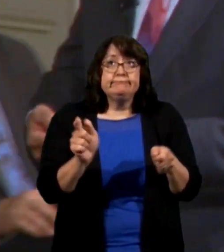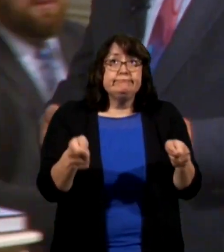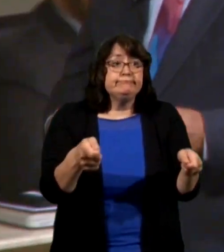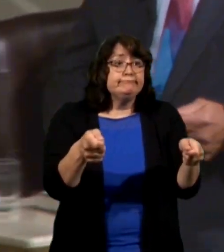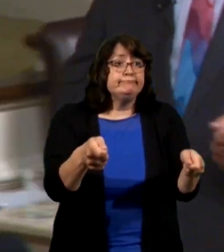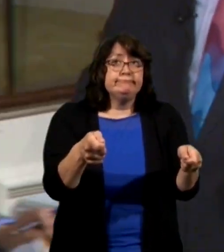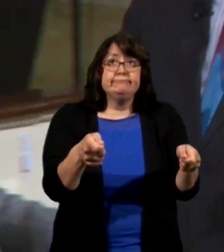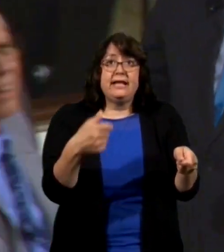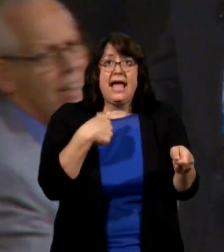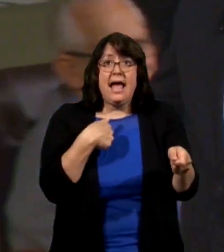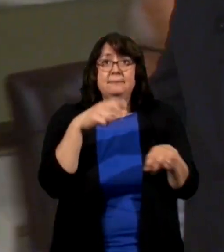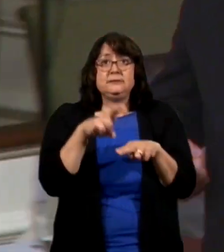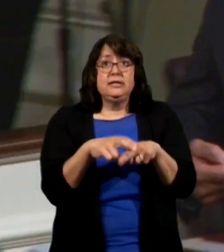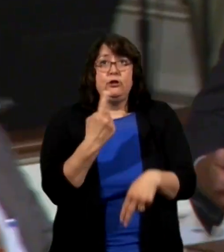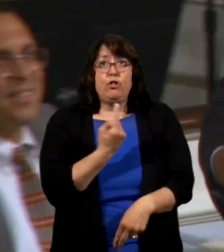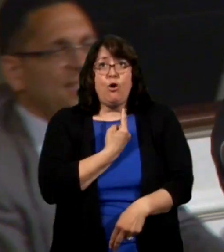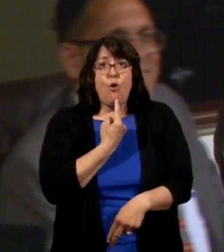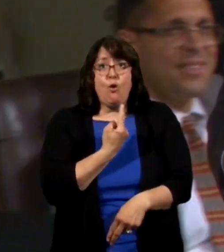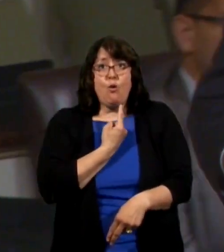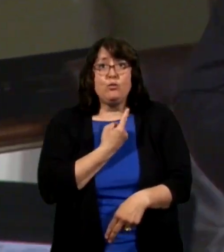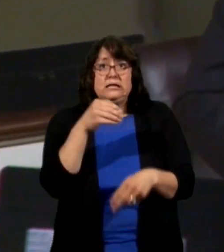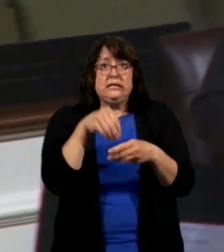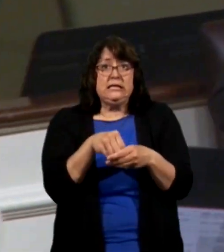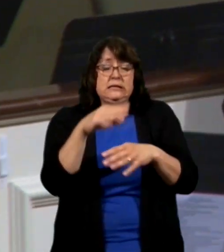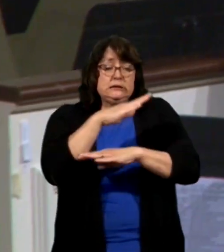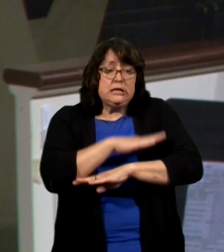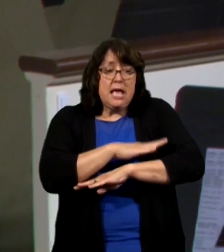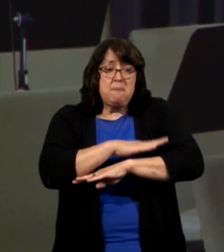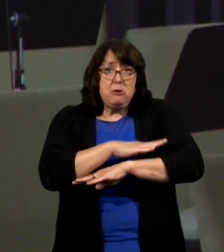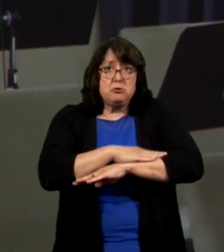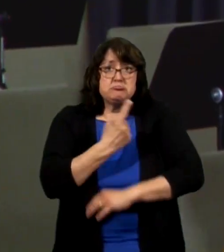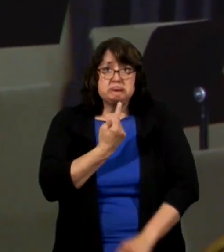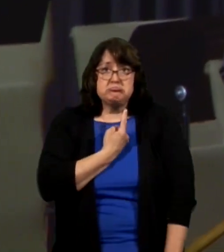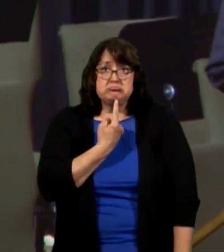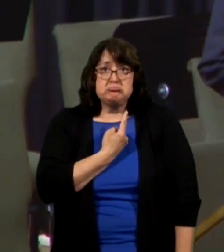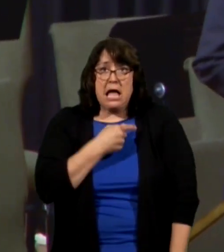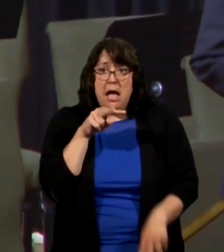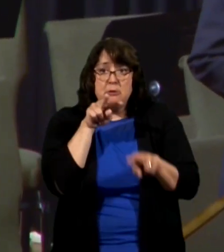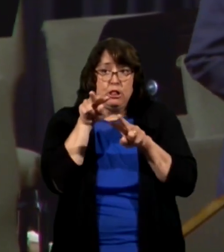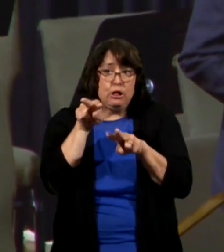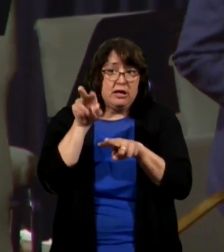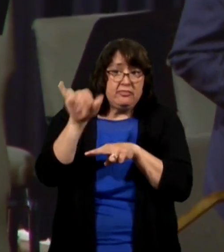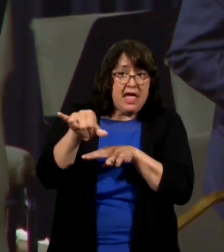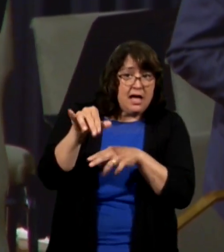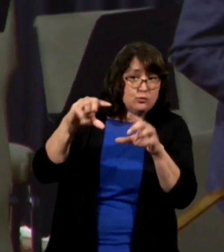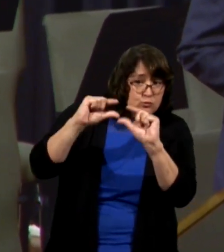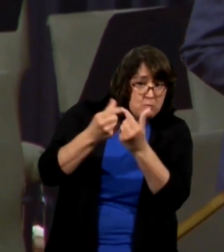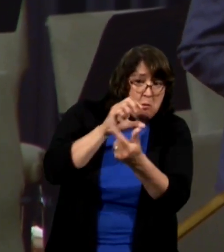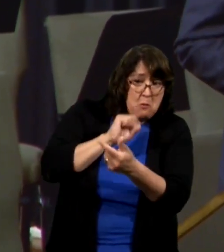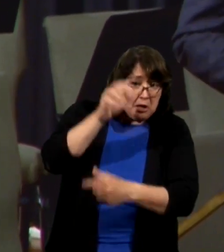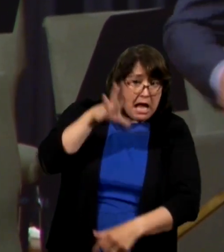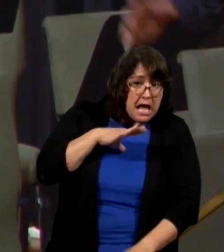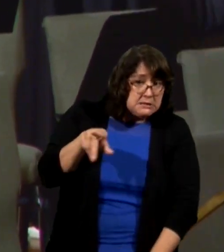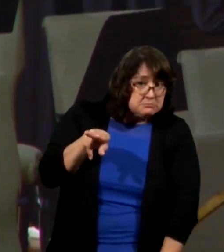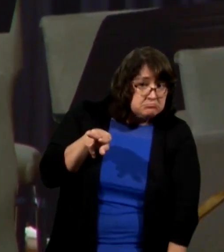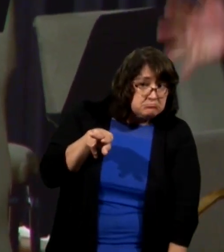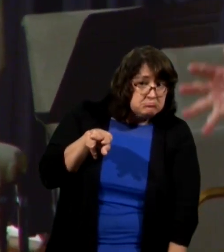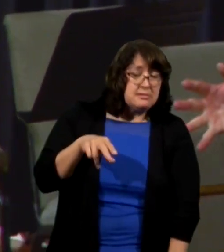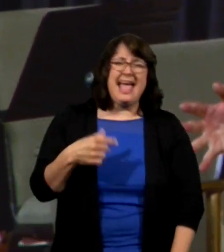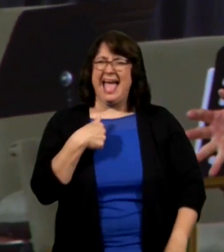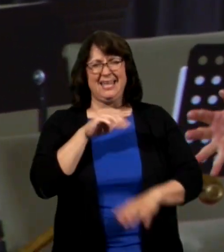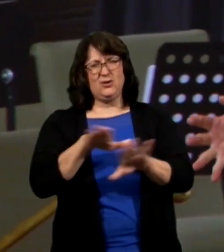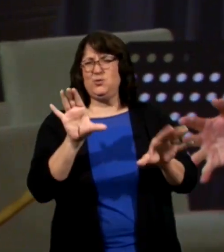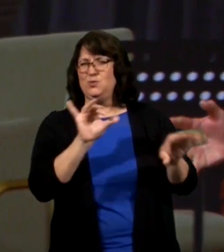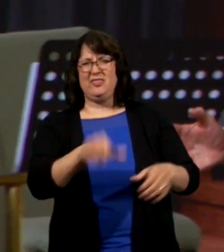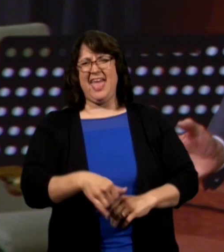I'm going to sit by myself in this little table and I'm going to stare at that bunch of old guys but I don't